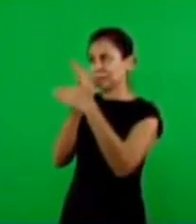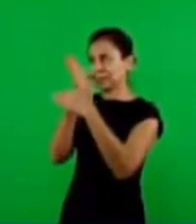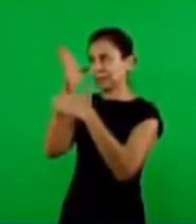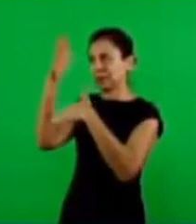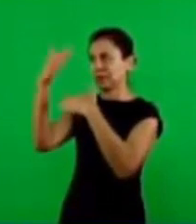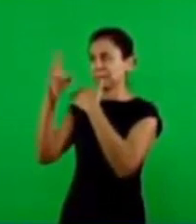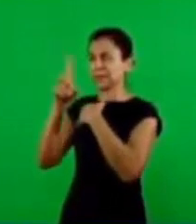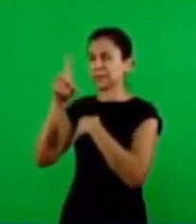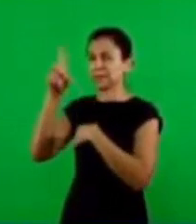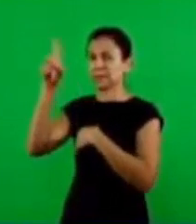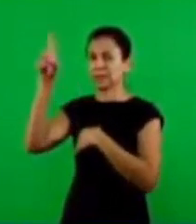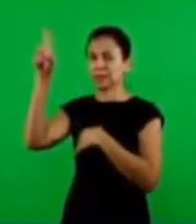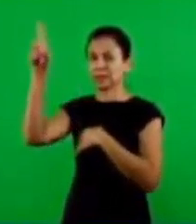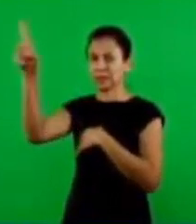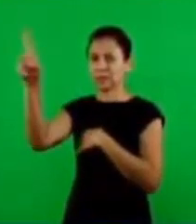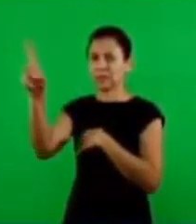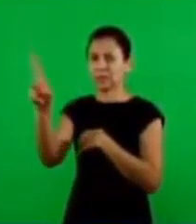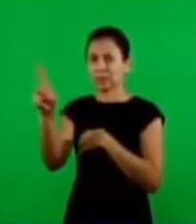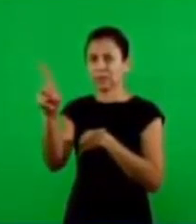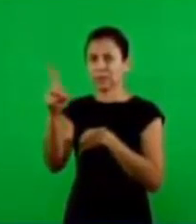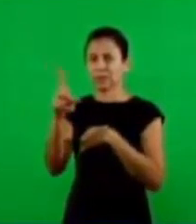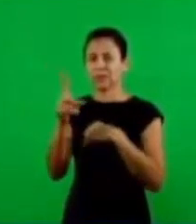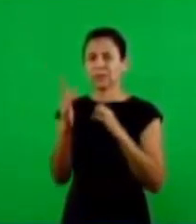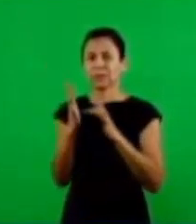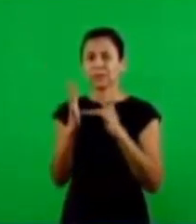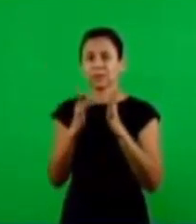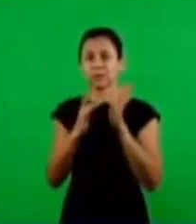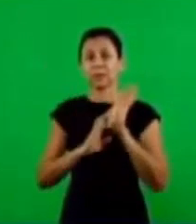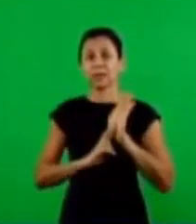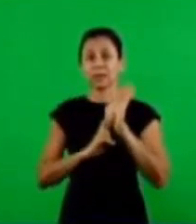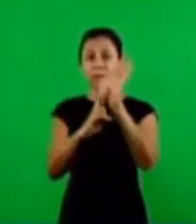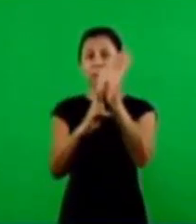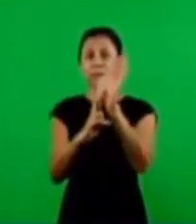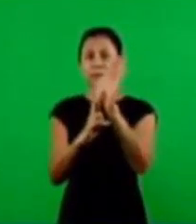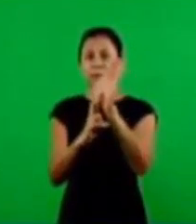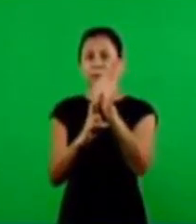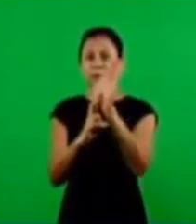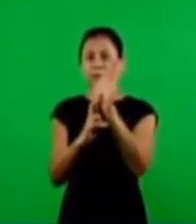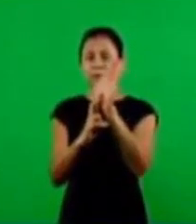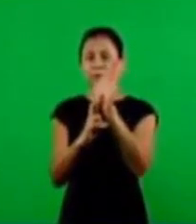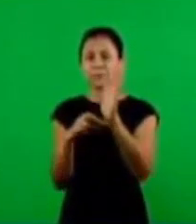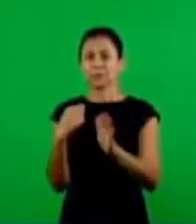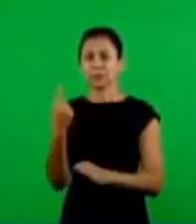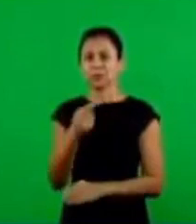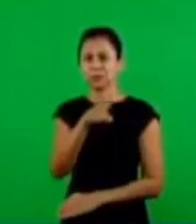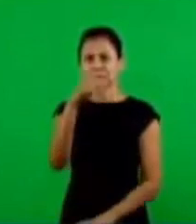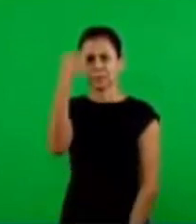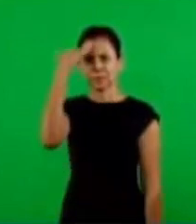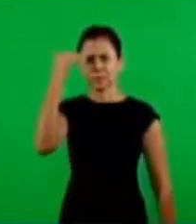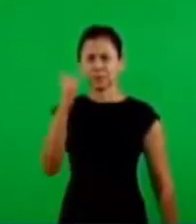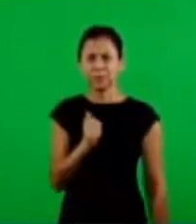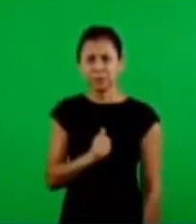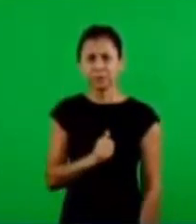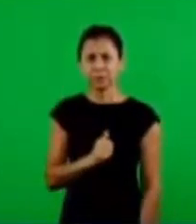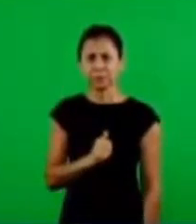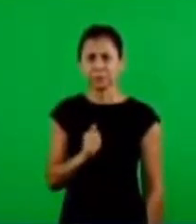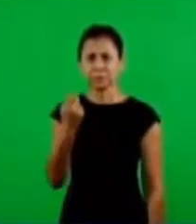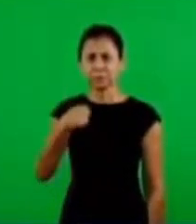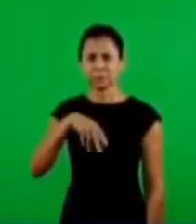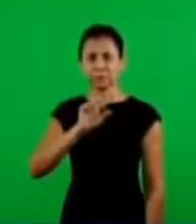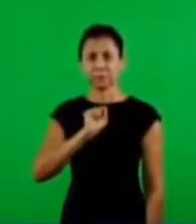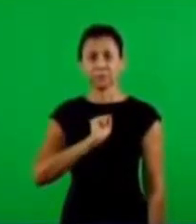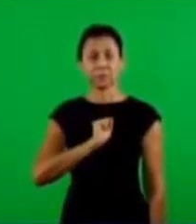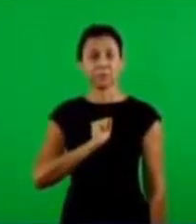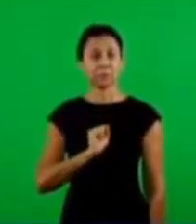And giving a dispensation of the priesthood as an intermediary between God and man. Didn't know that.